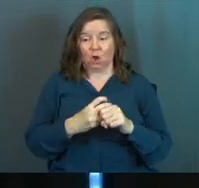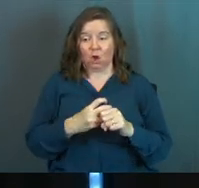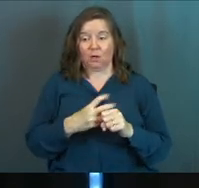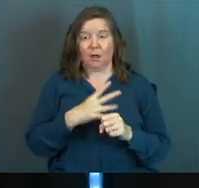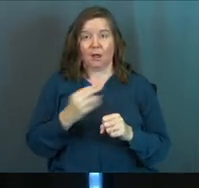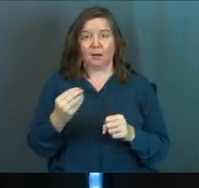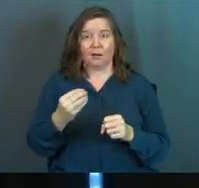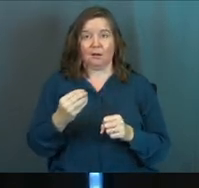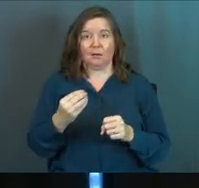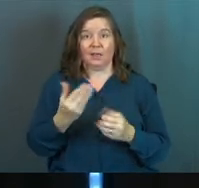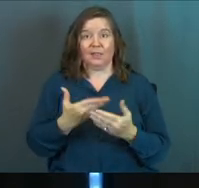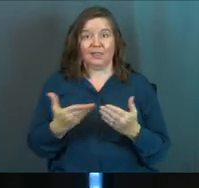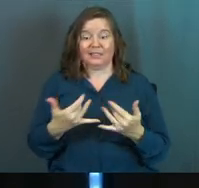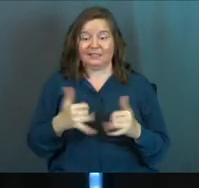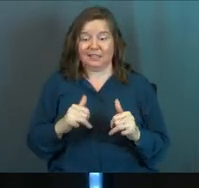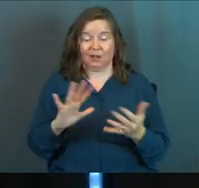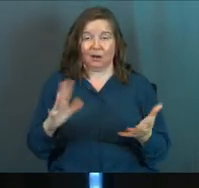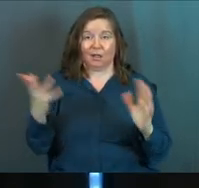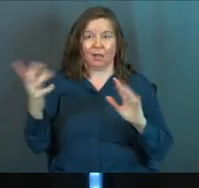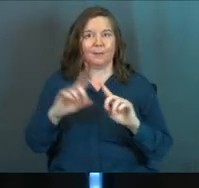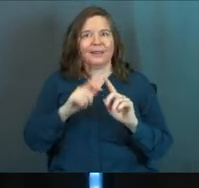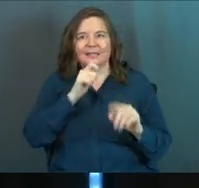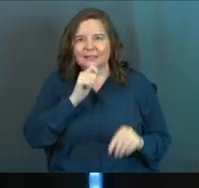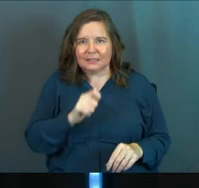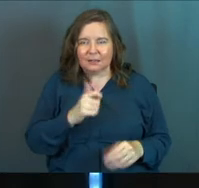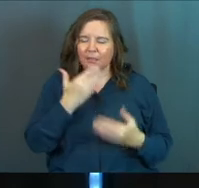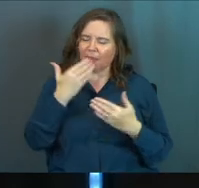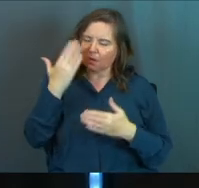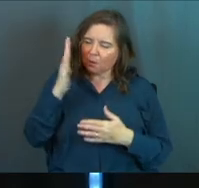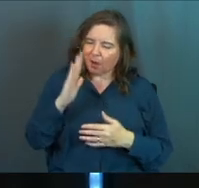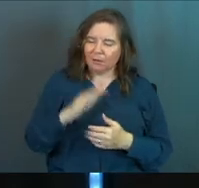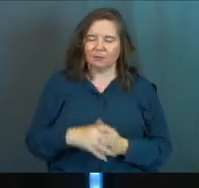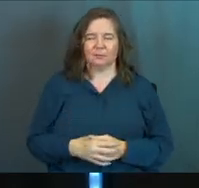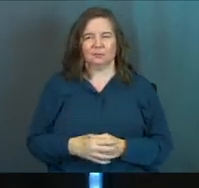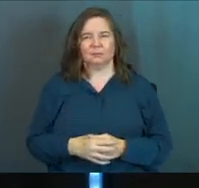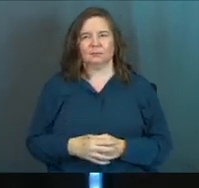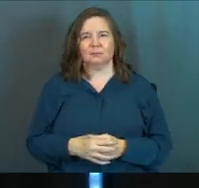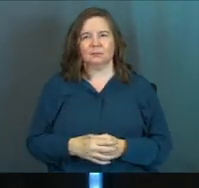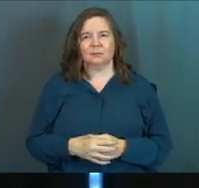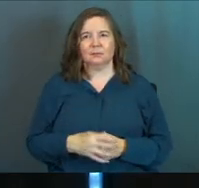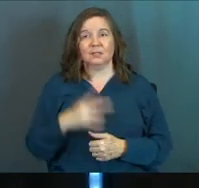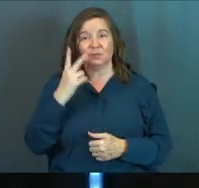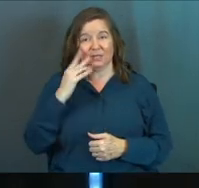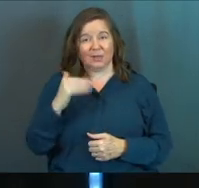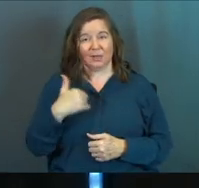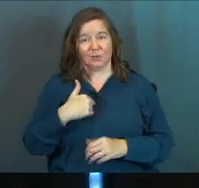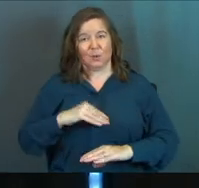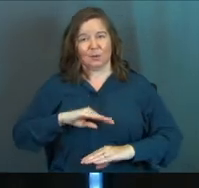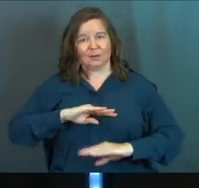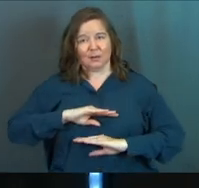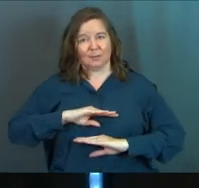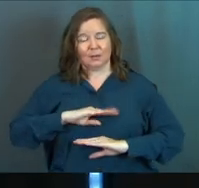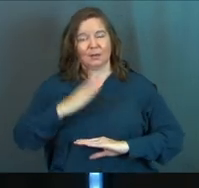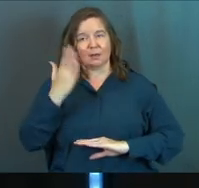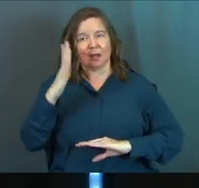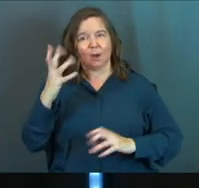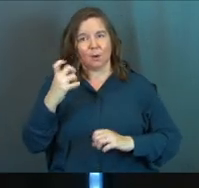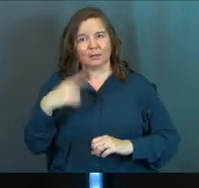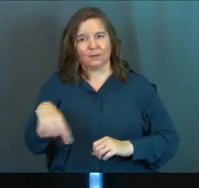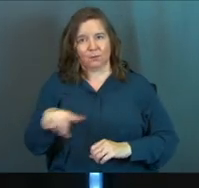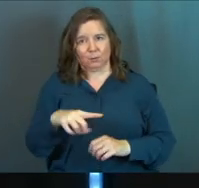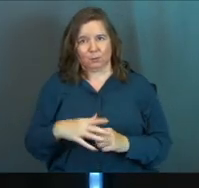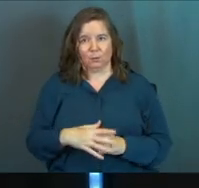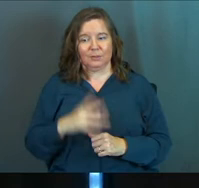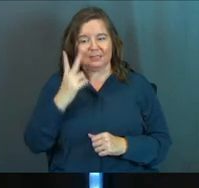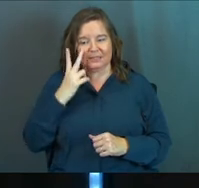hard, and things still could have gone wrong, but they didn't. Thank you, God. See the soul contentment? God wants that for